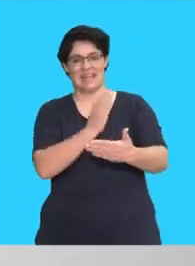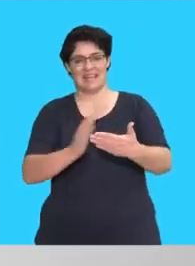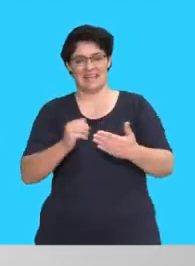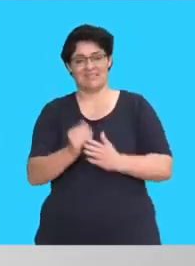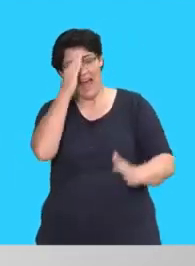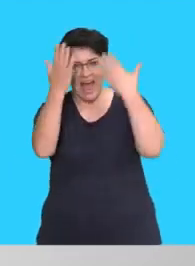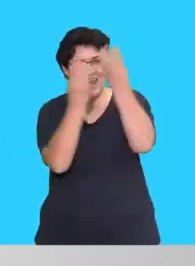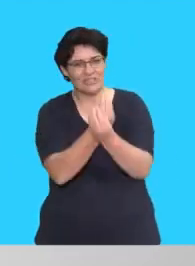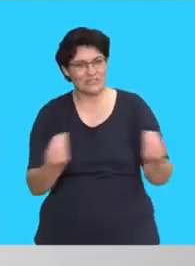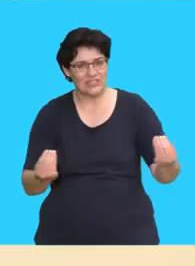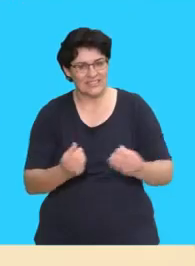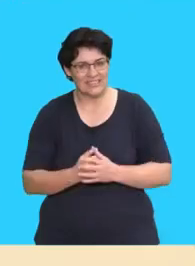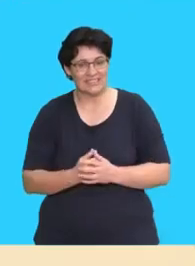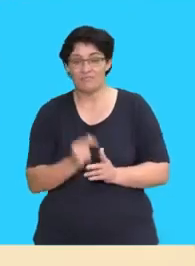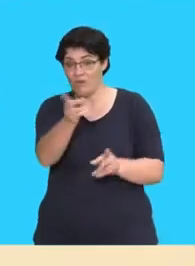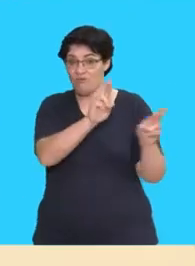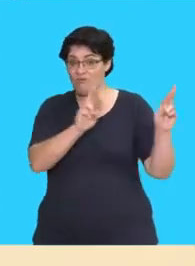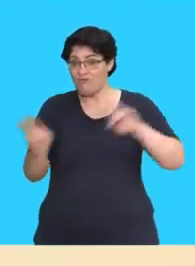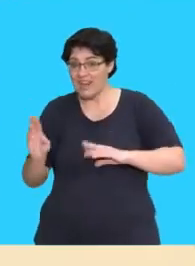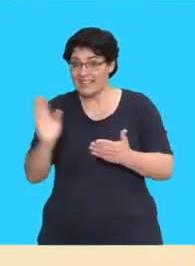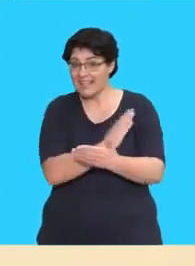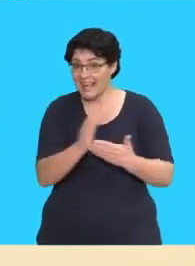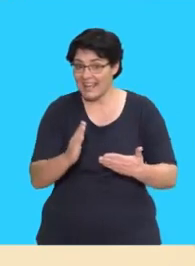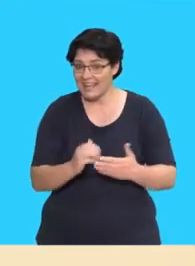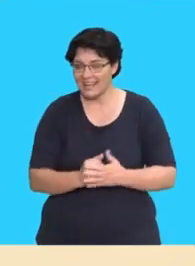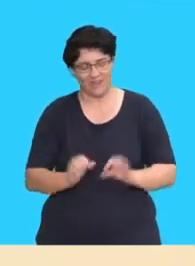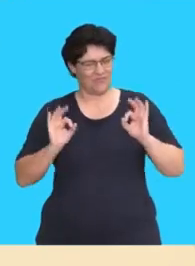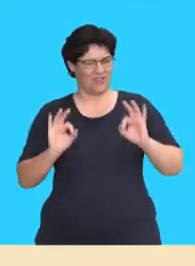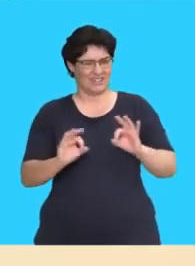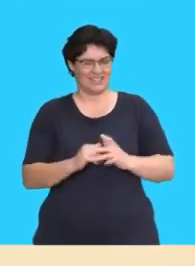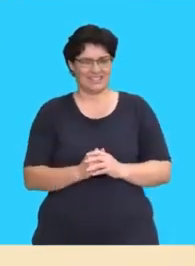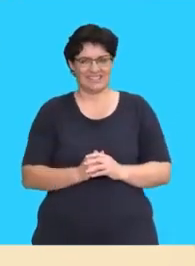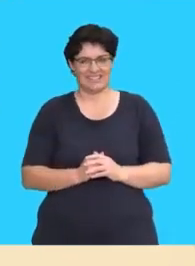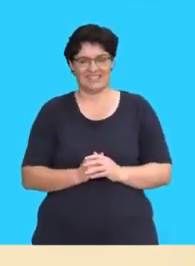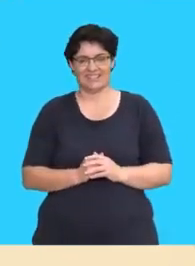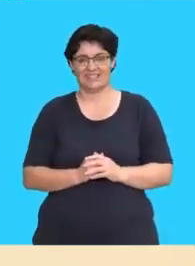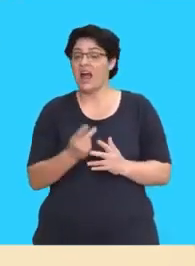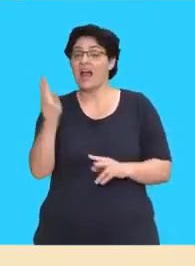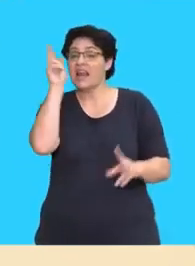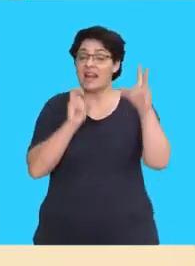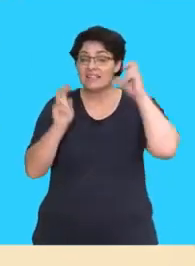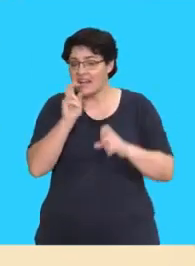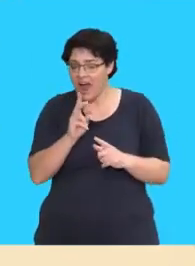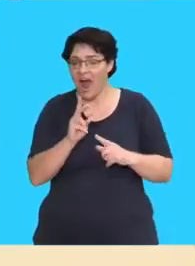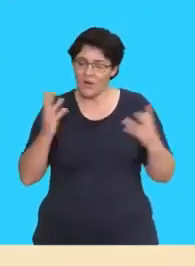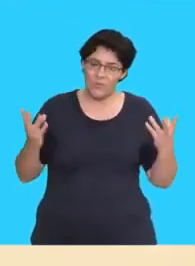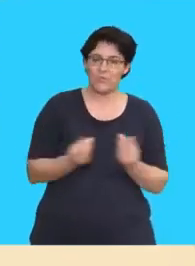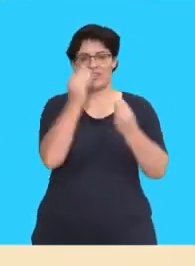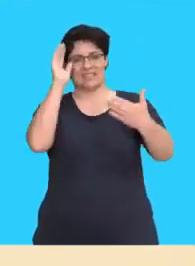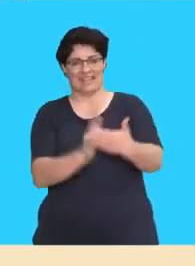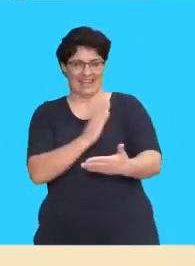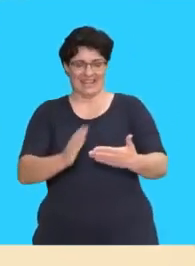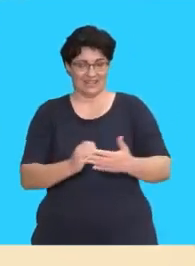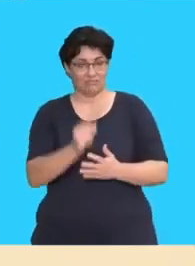Sing along! Hello children! Are you ready to sing? Great! Listen